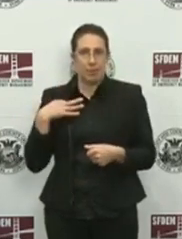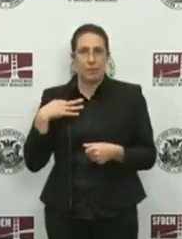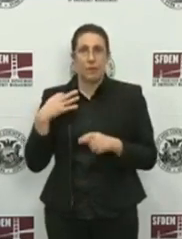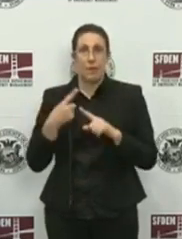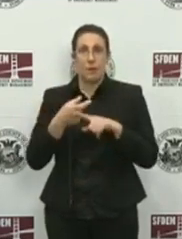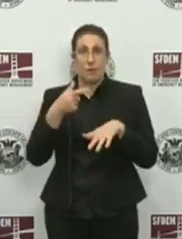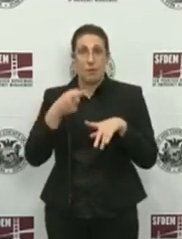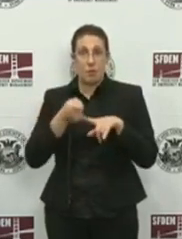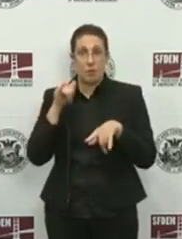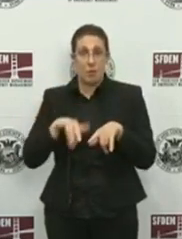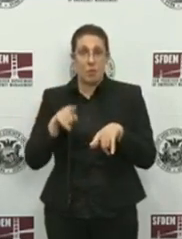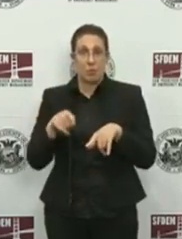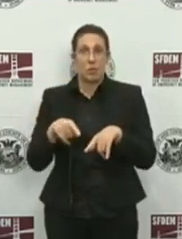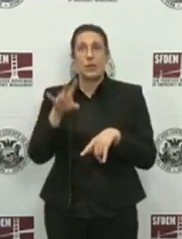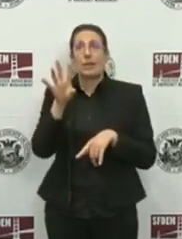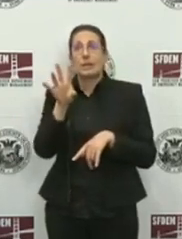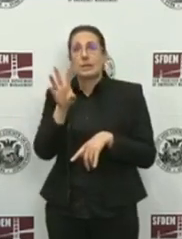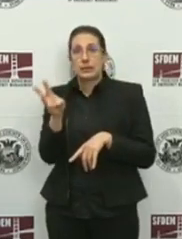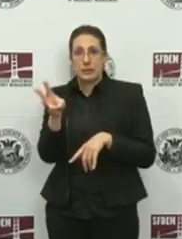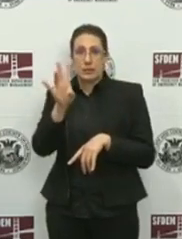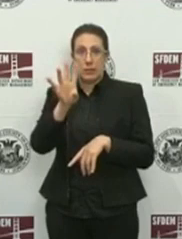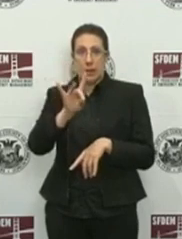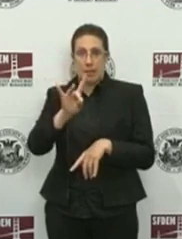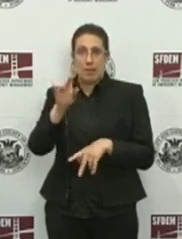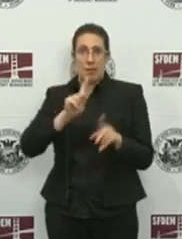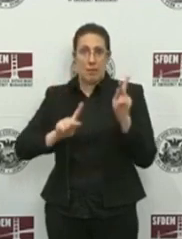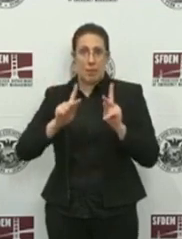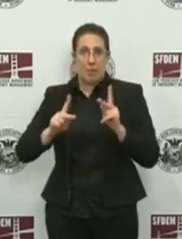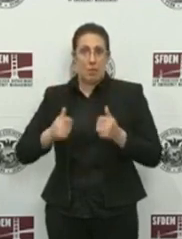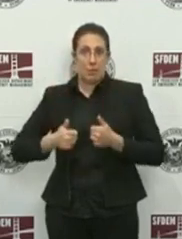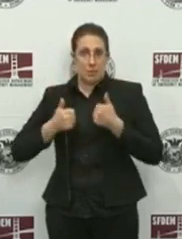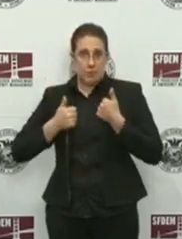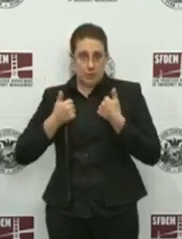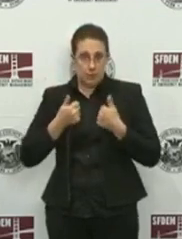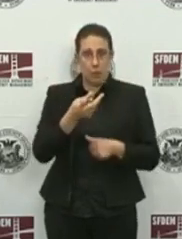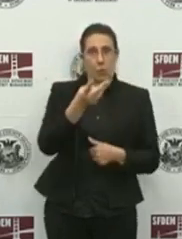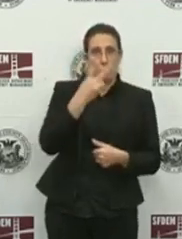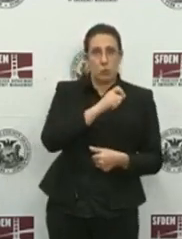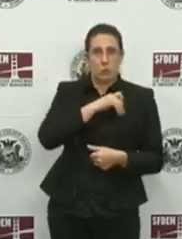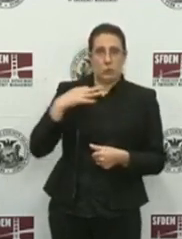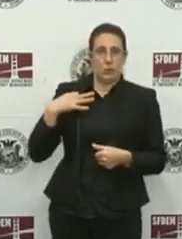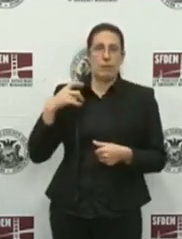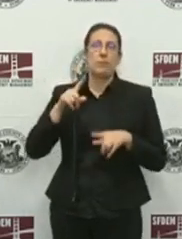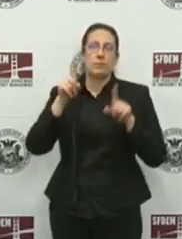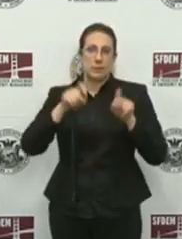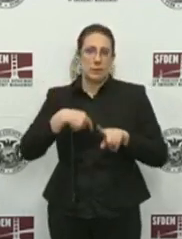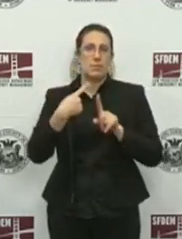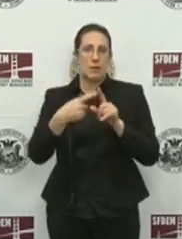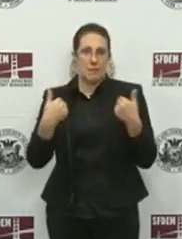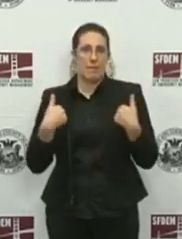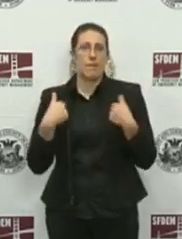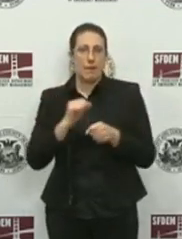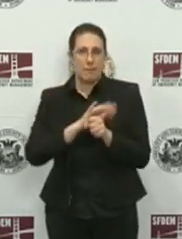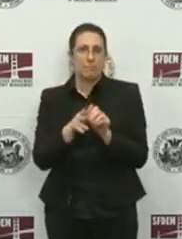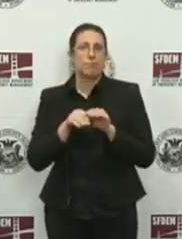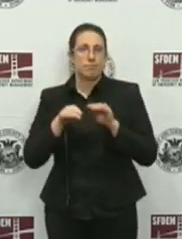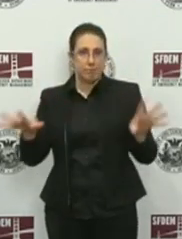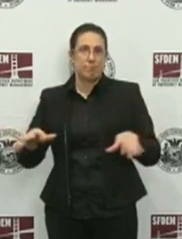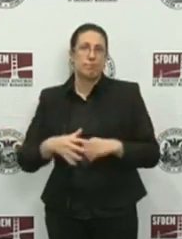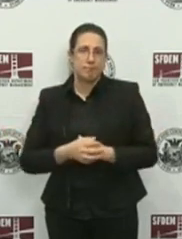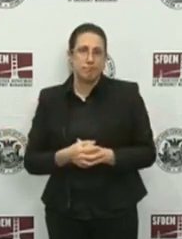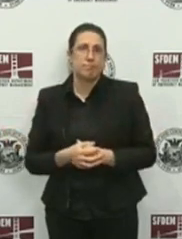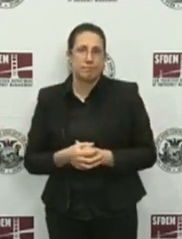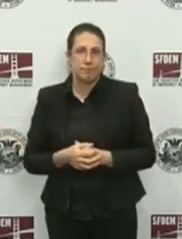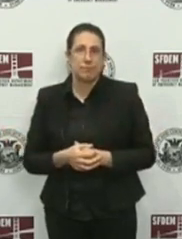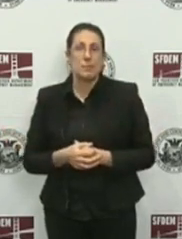68 guests and two staff have tested positive for COVID-19. At this point,